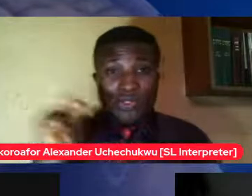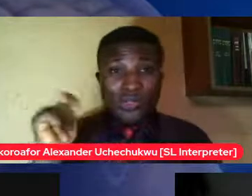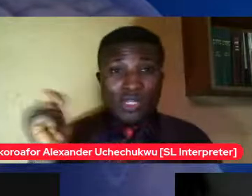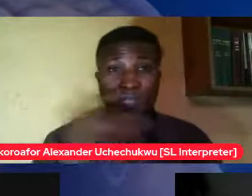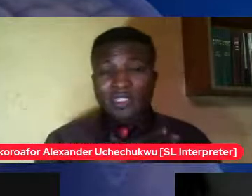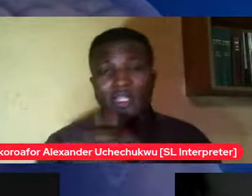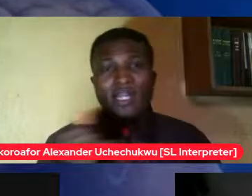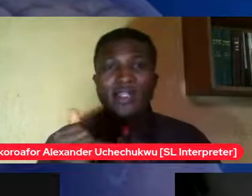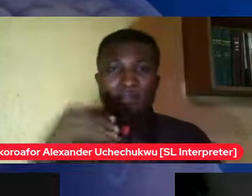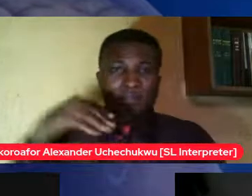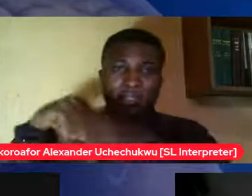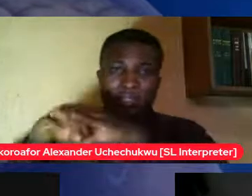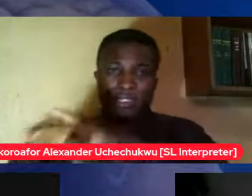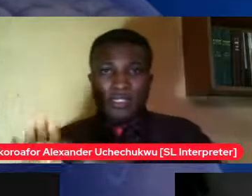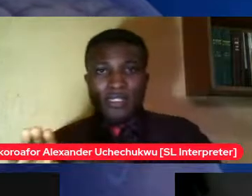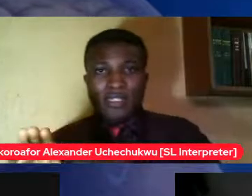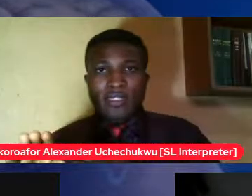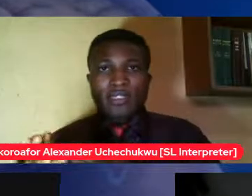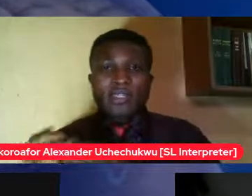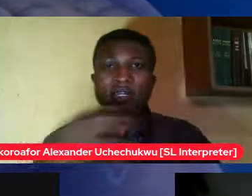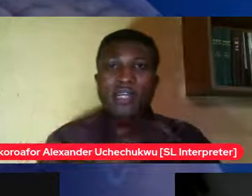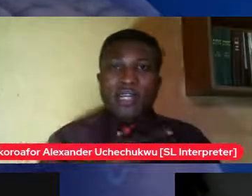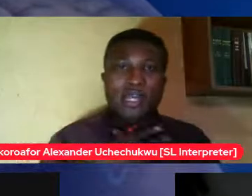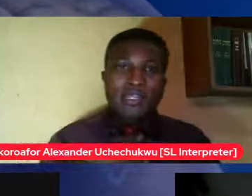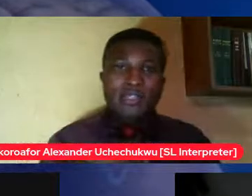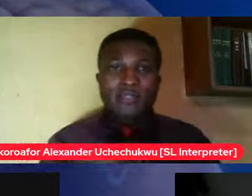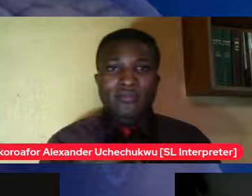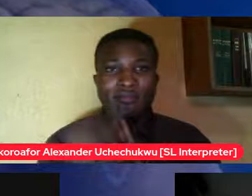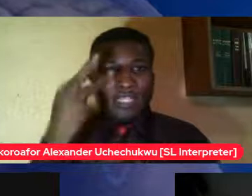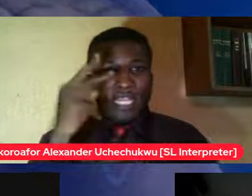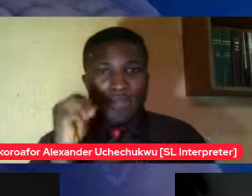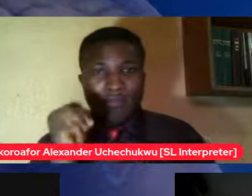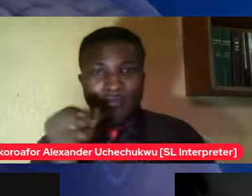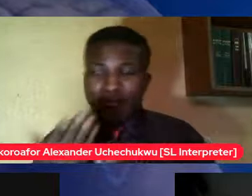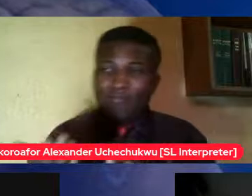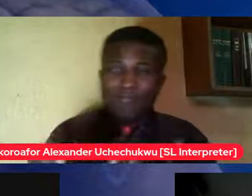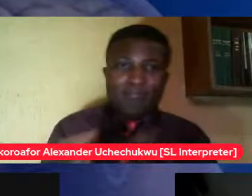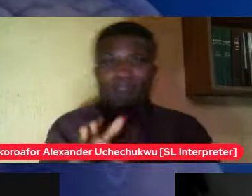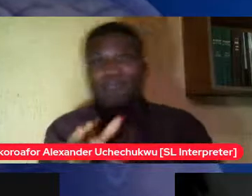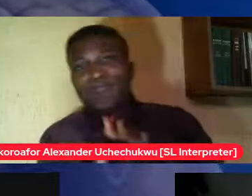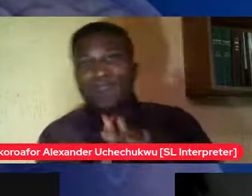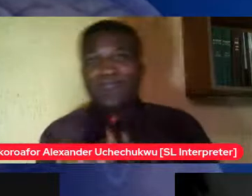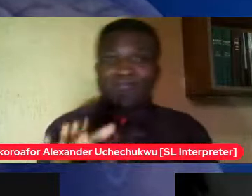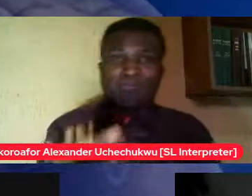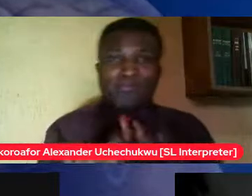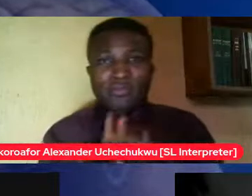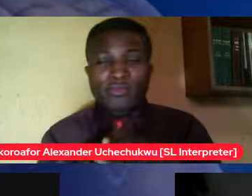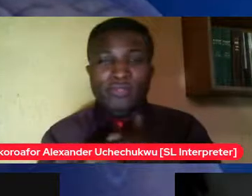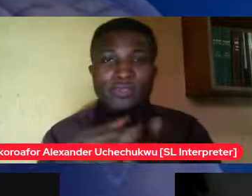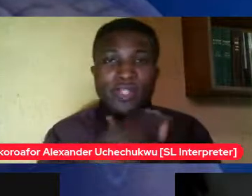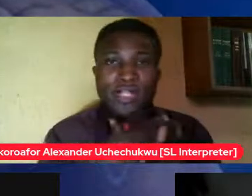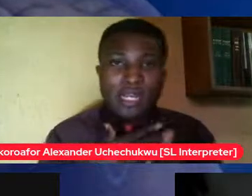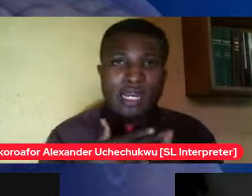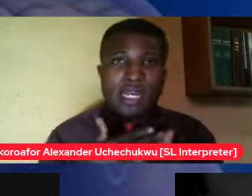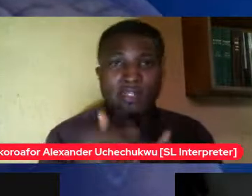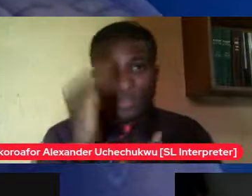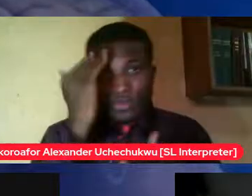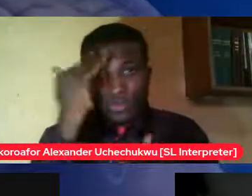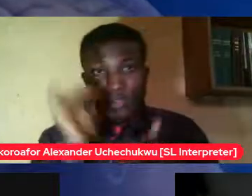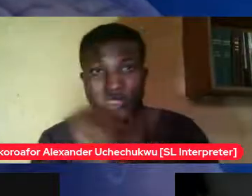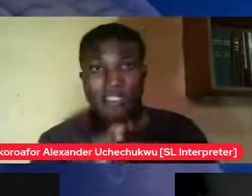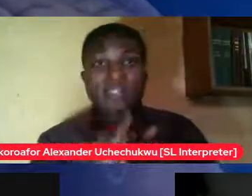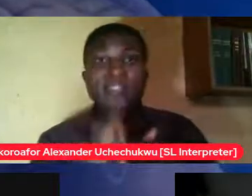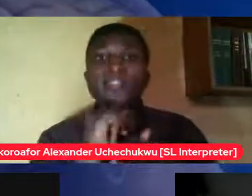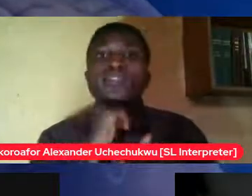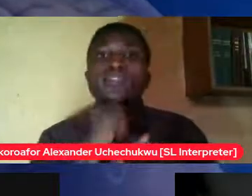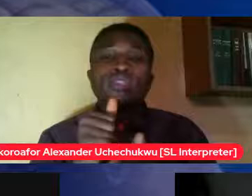you just you see him going like this you know him trying to put it in between because he knows that it's not something that everybody's meant to see so he quickly goes and